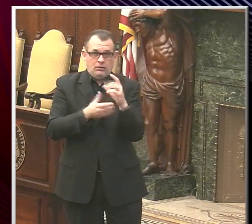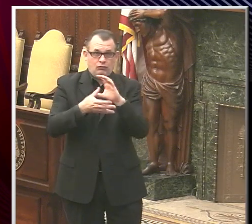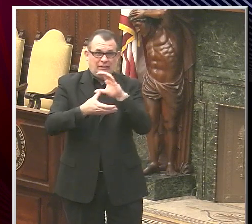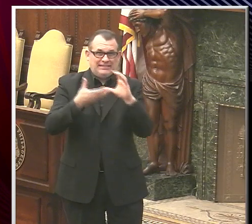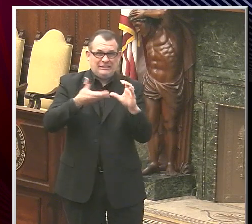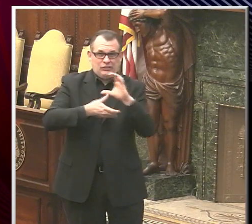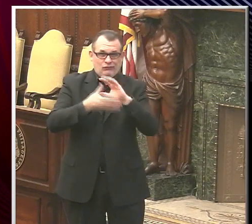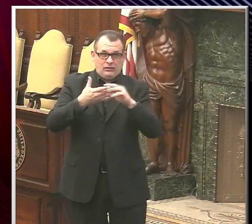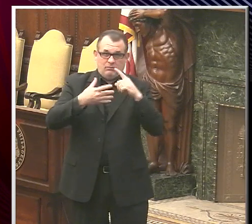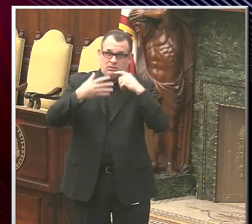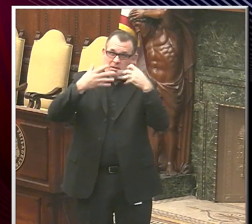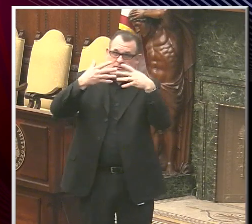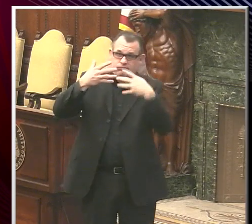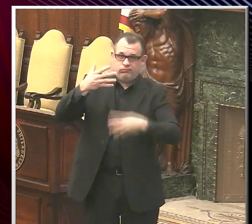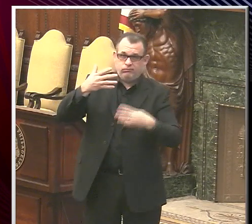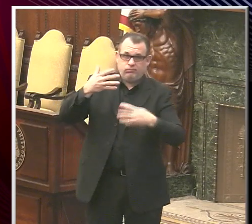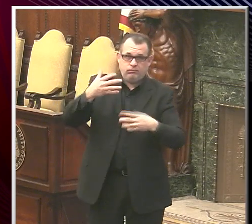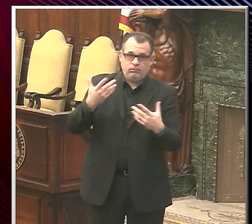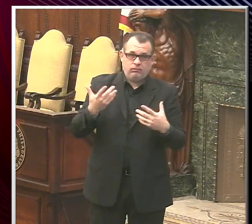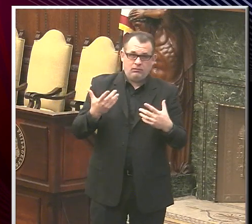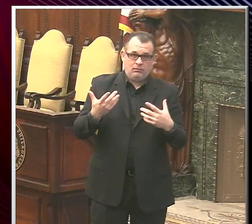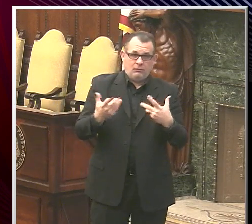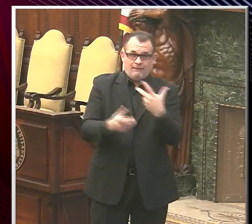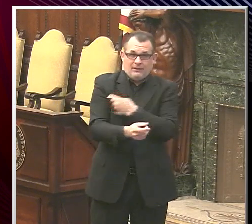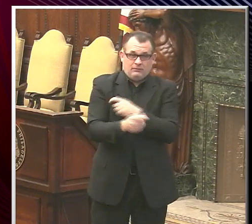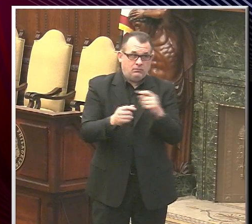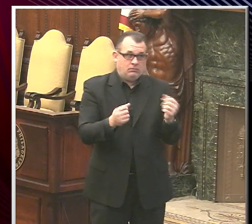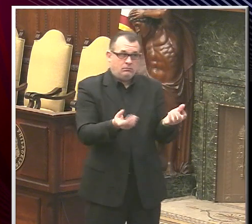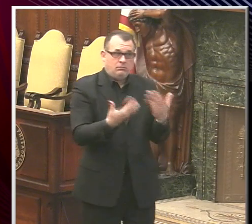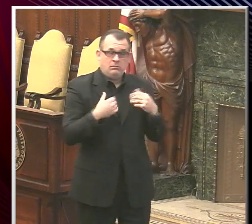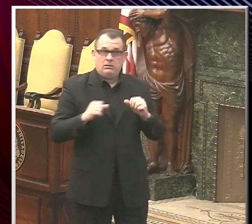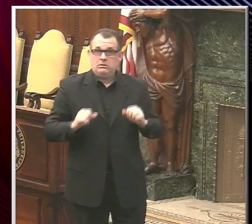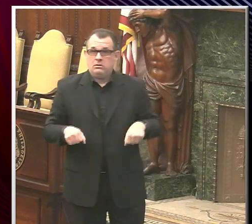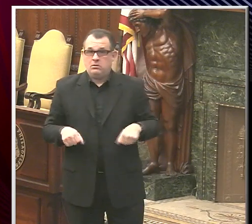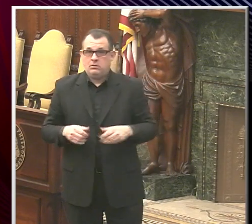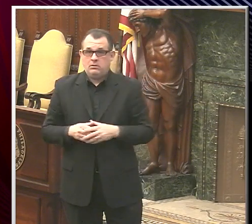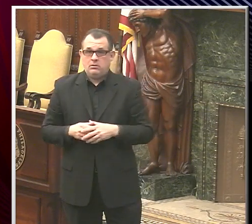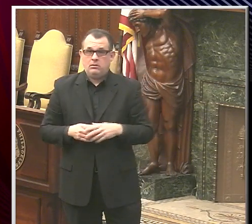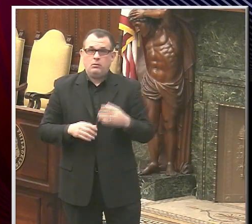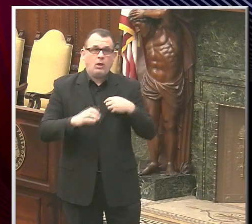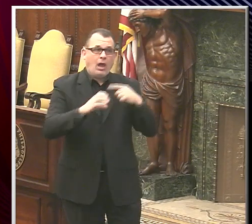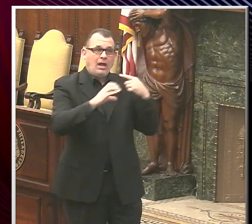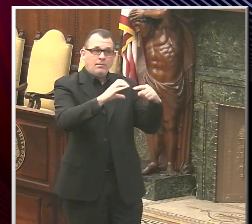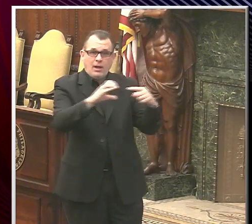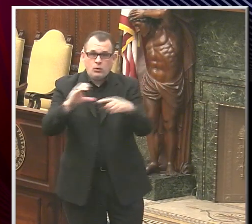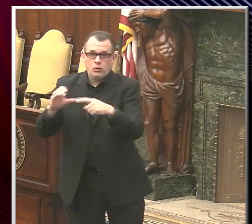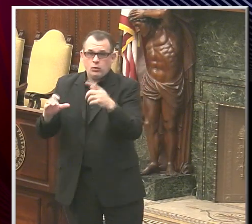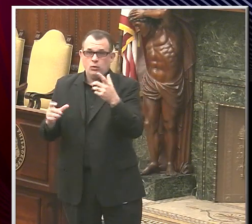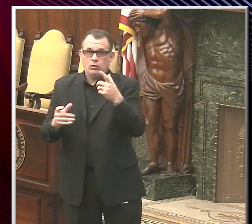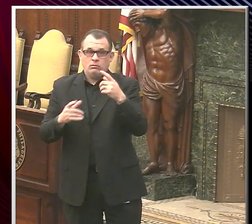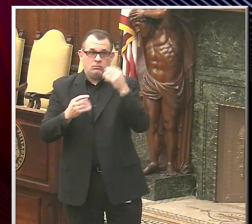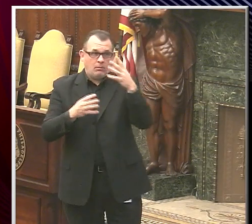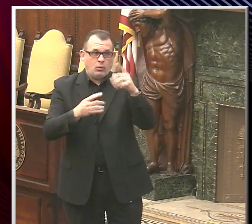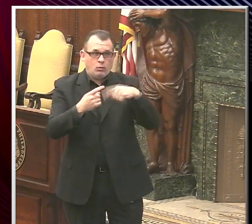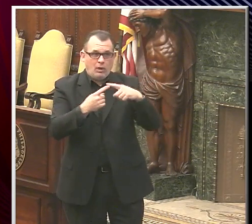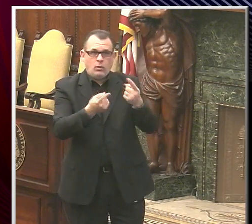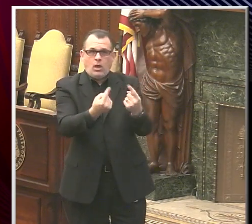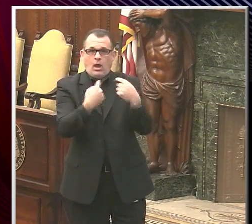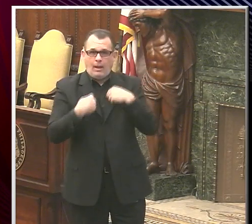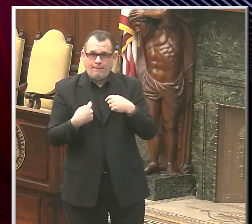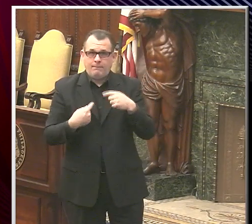some of them will be invited to those clinics to be vaccinated. We will be emailing people and calling those people to invite them to sign up for those appointments.